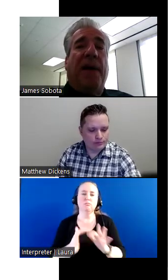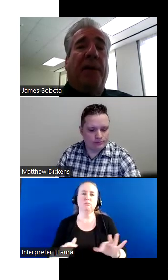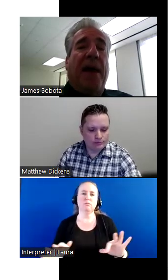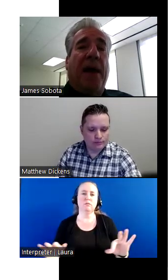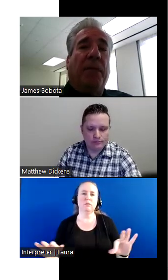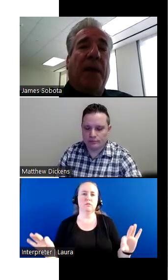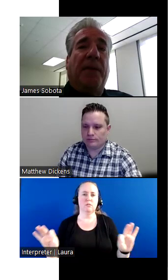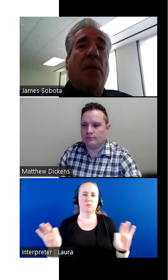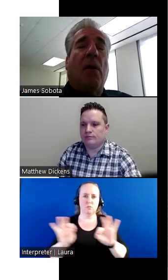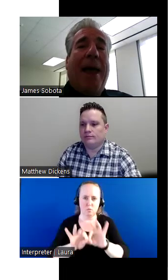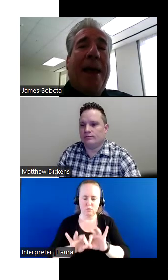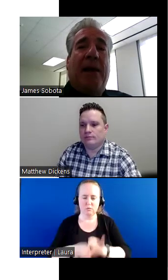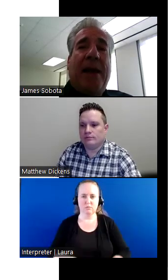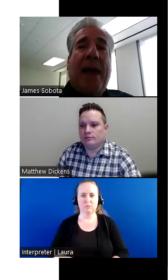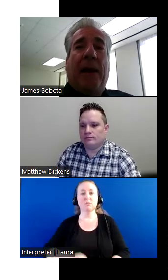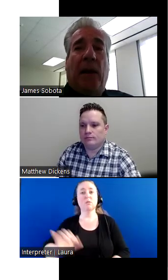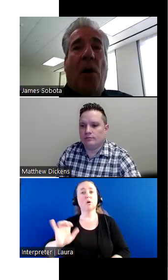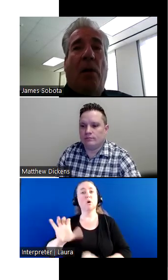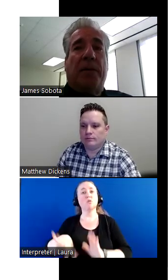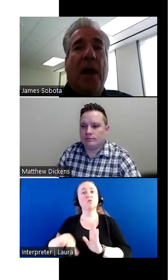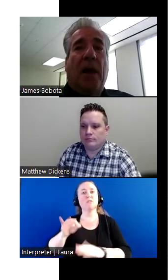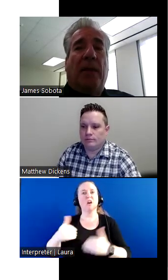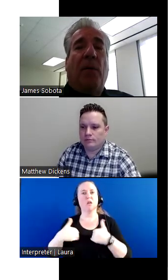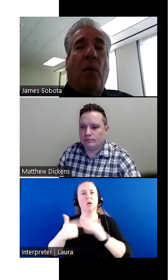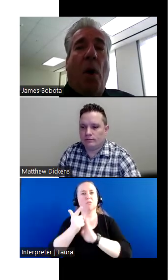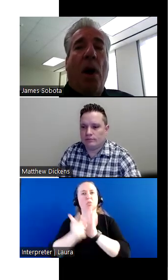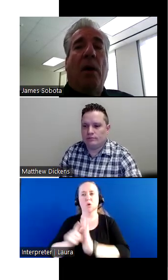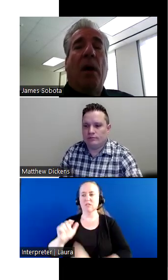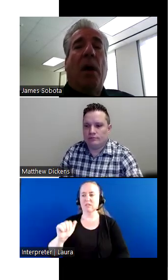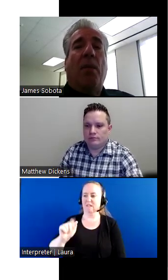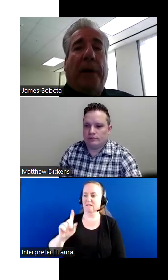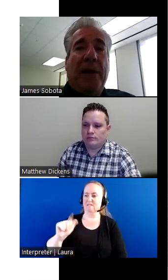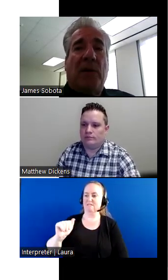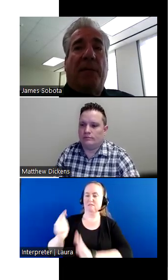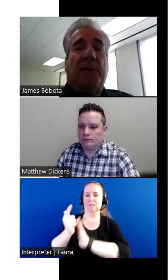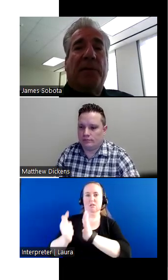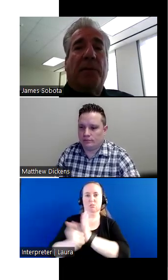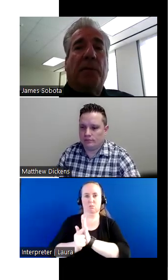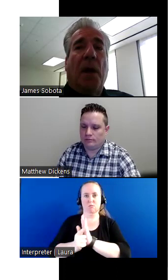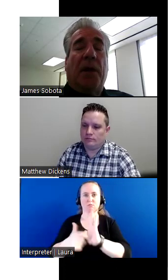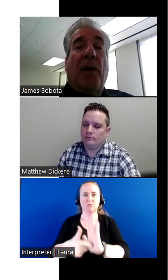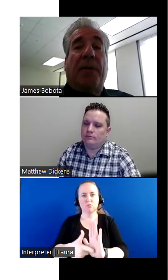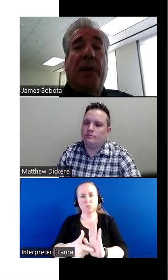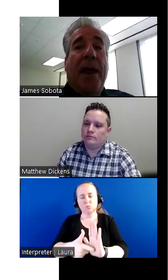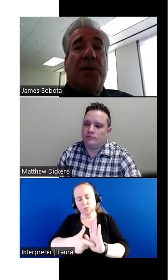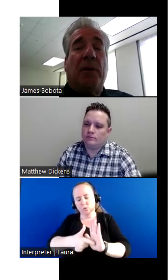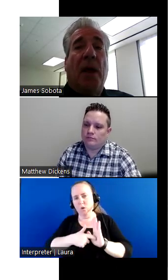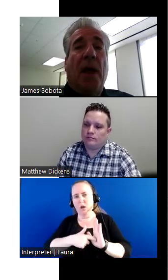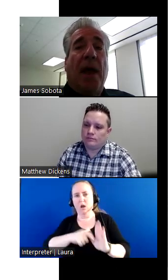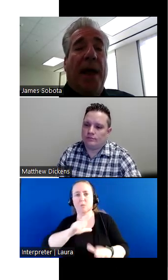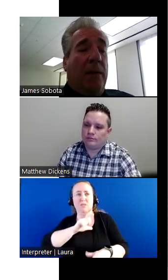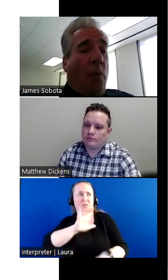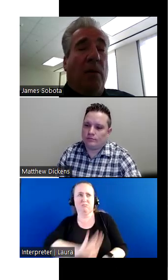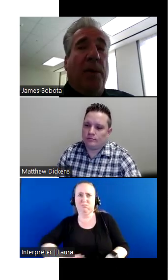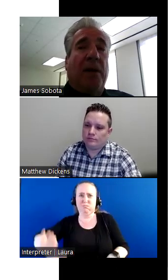also found out that there are ADA laws that require police officers throughout the nation.